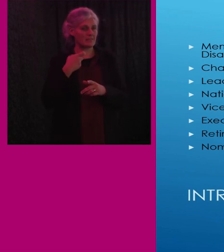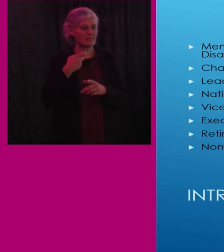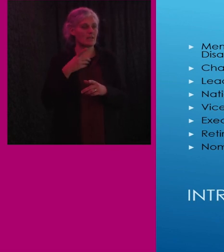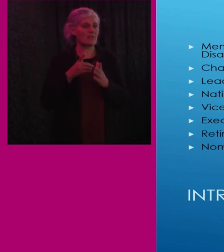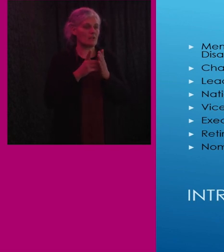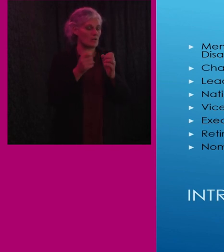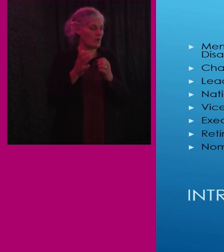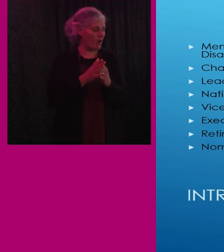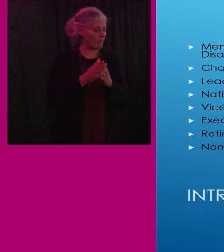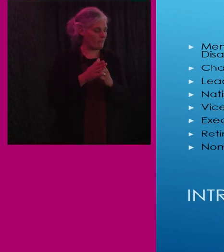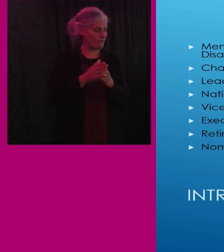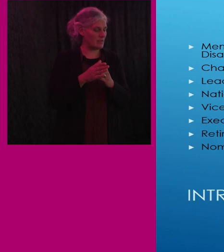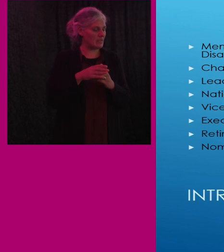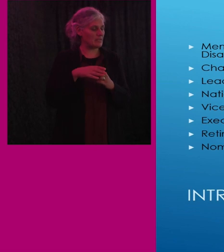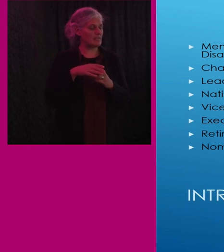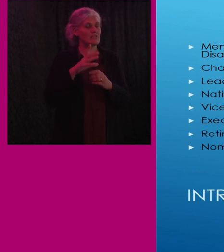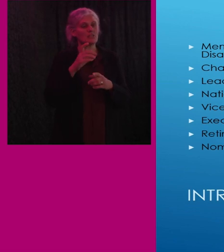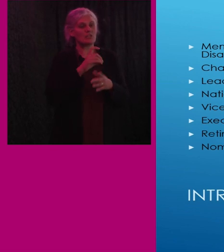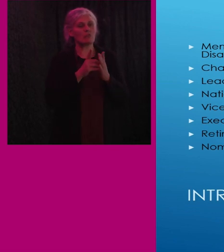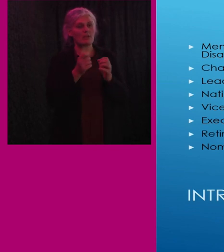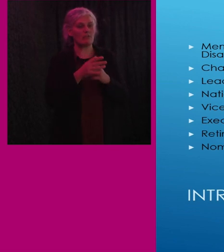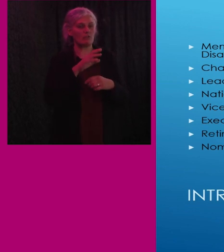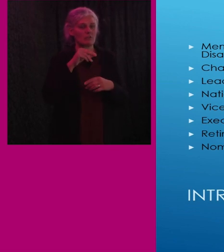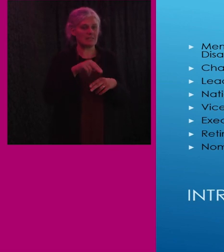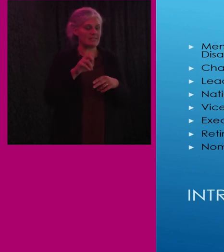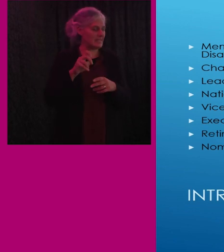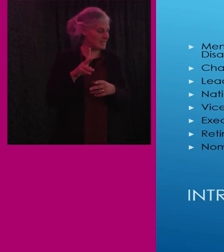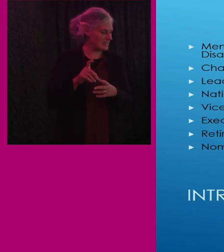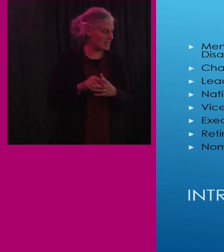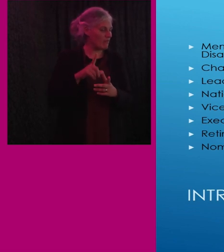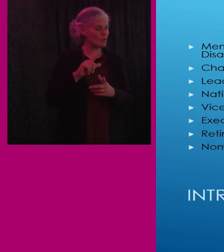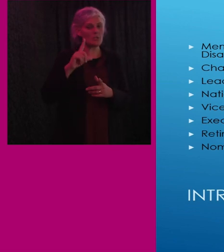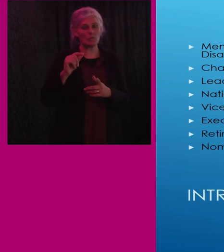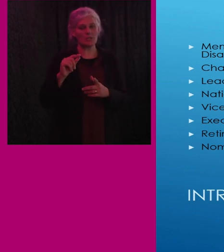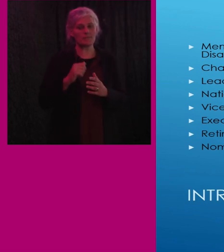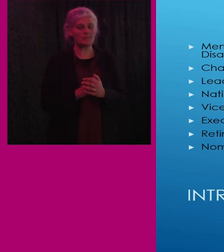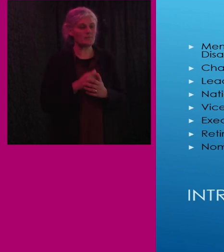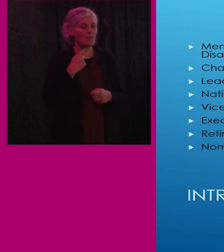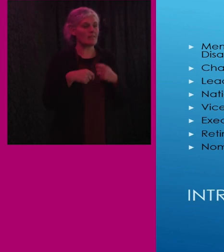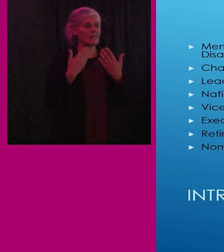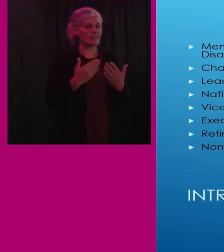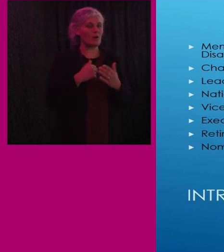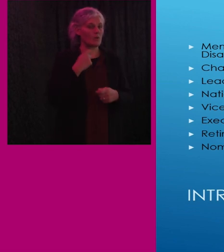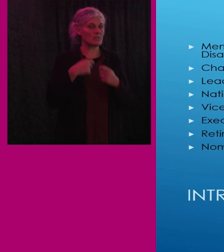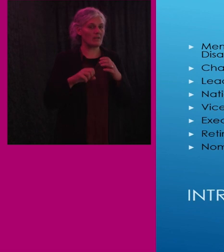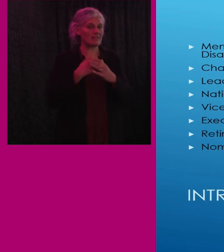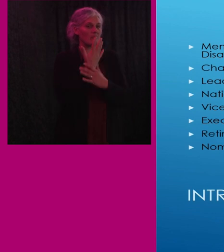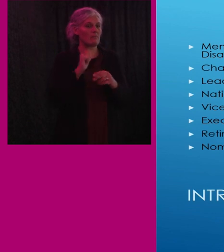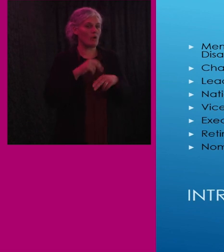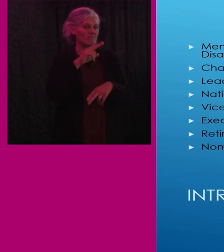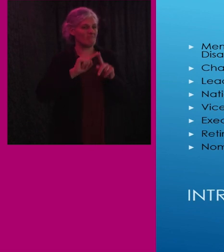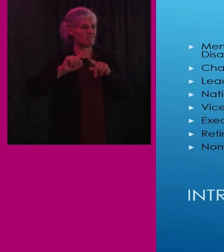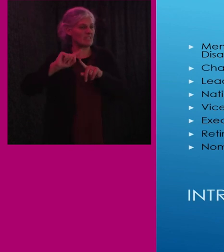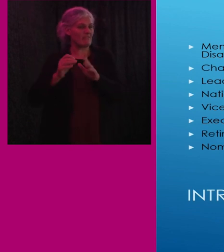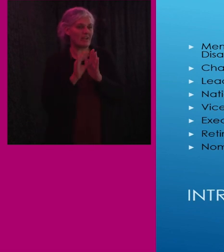from 2008 until my retirement from federal service in 2020. While there I led the development of numerous